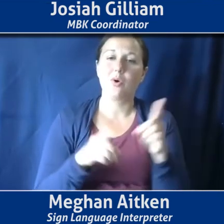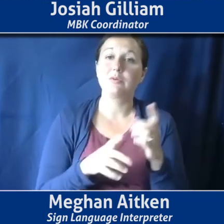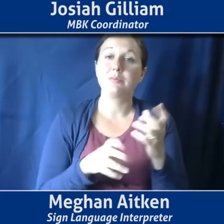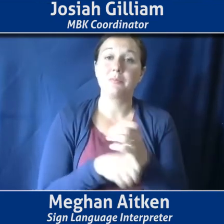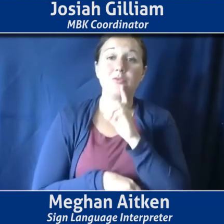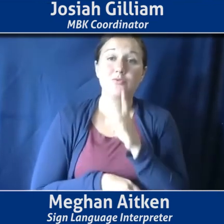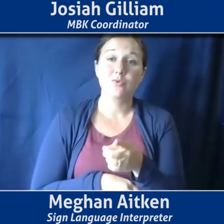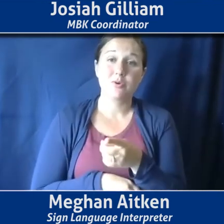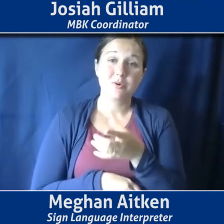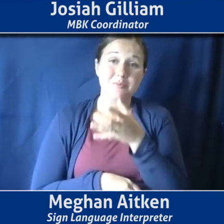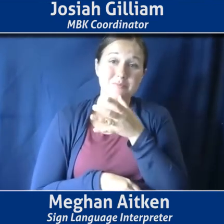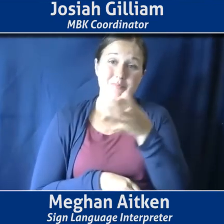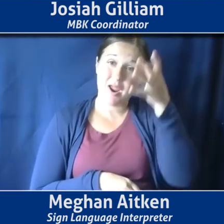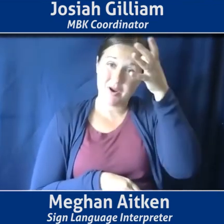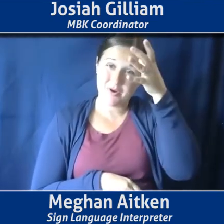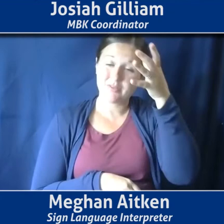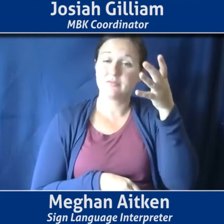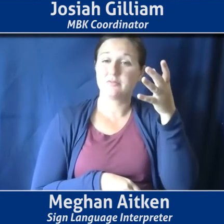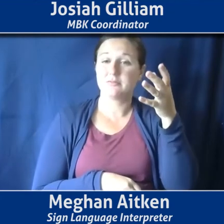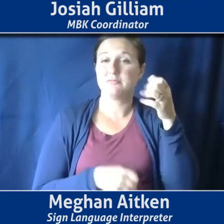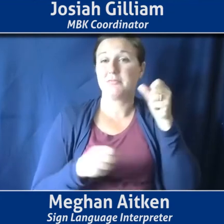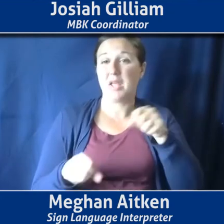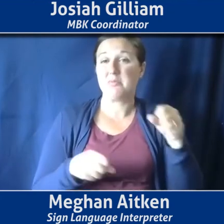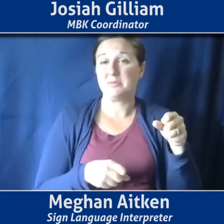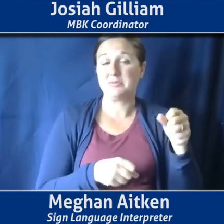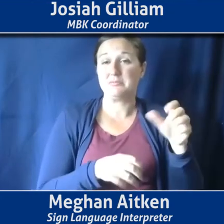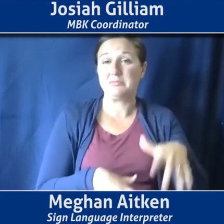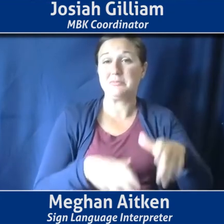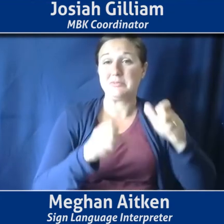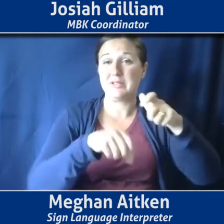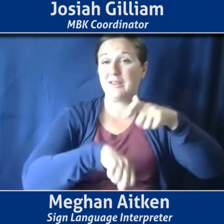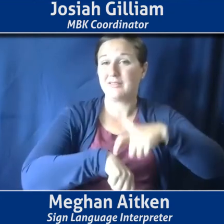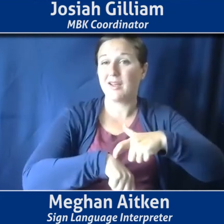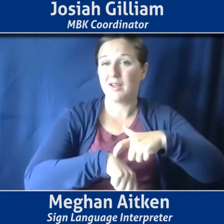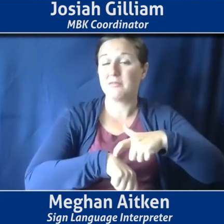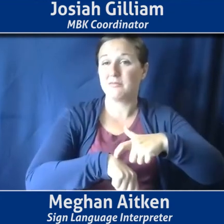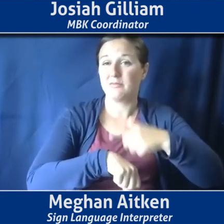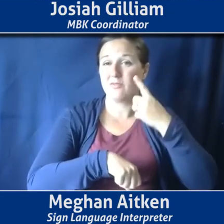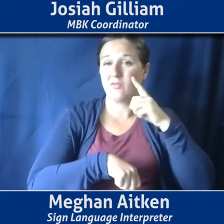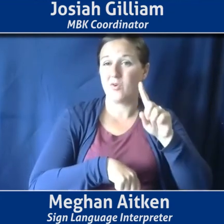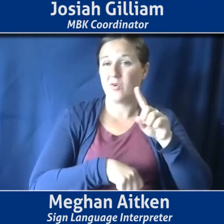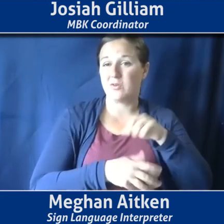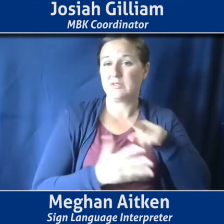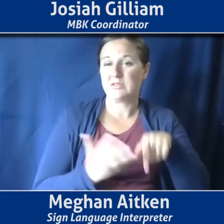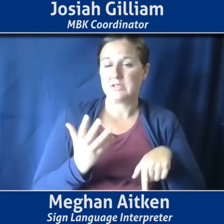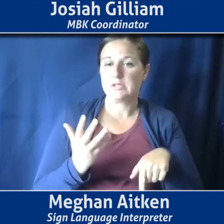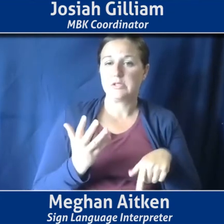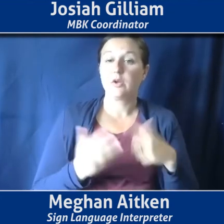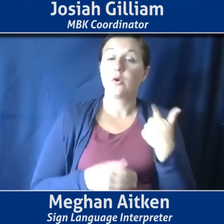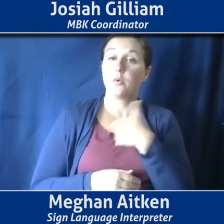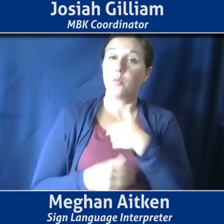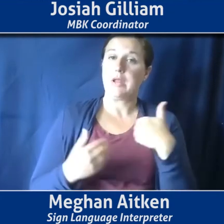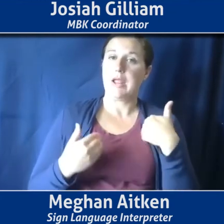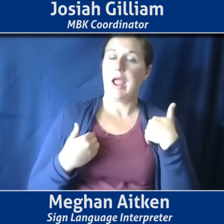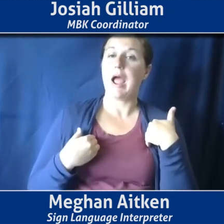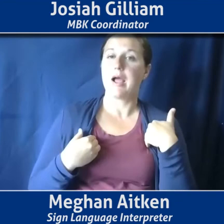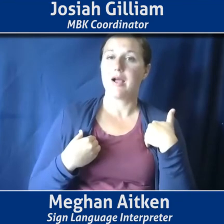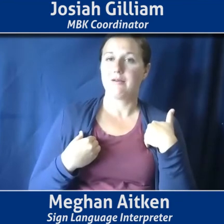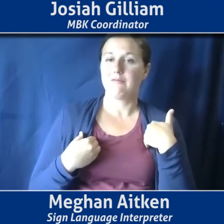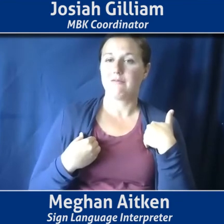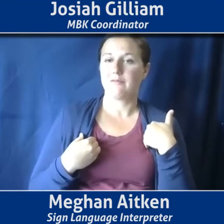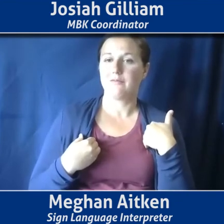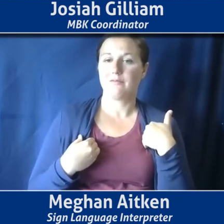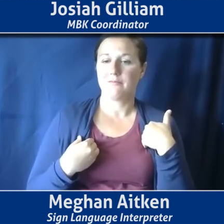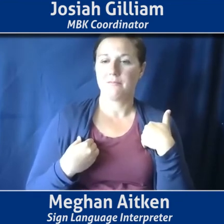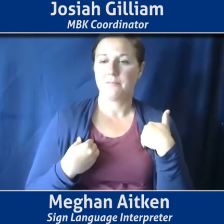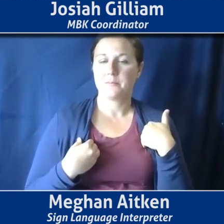or parent fingers in the home are able to kind of take that time. Um, we have, uh, lactation rooms in our city county building, as well as our other building